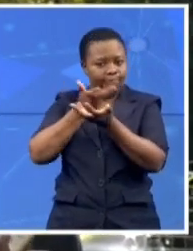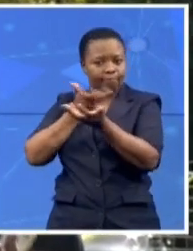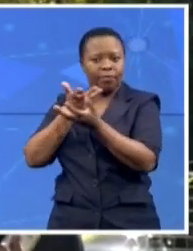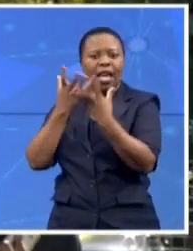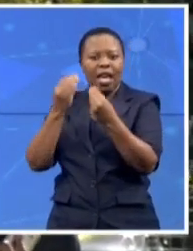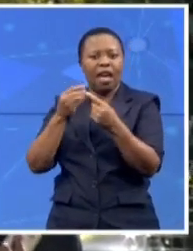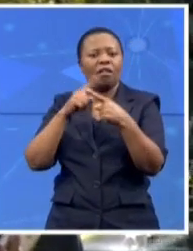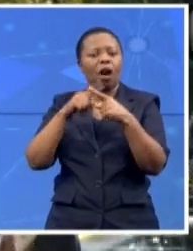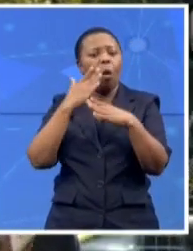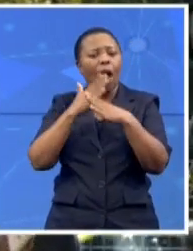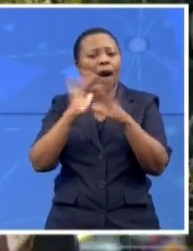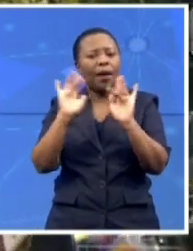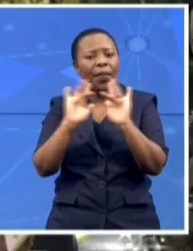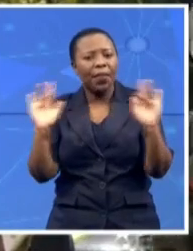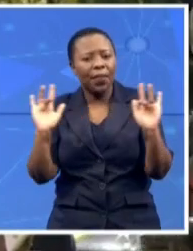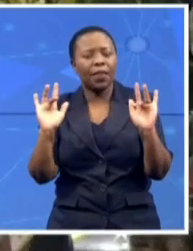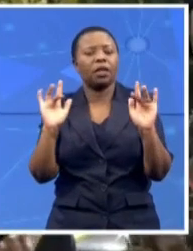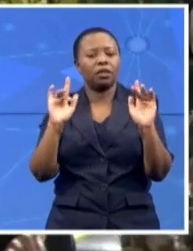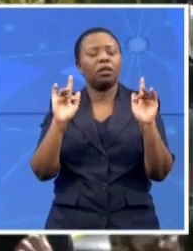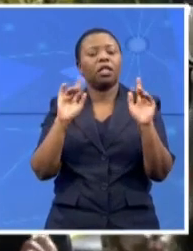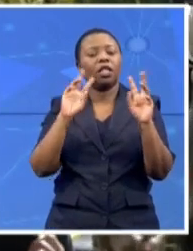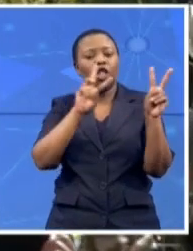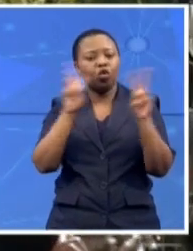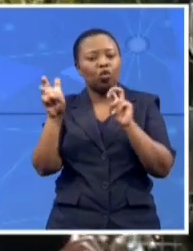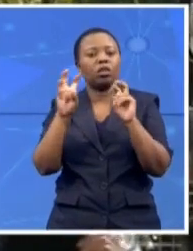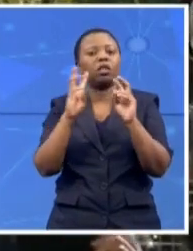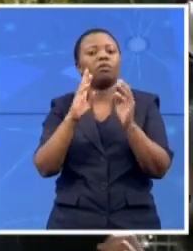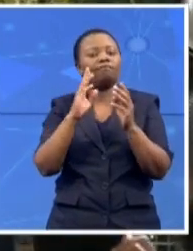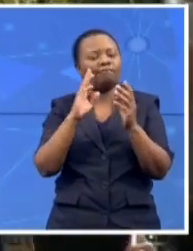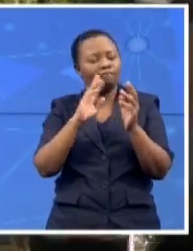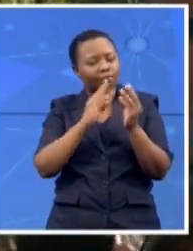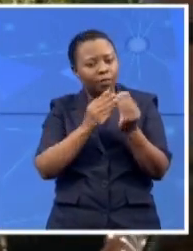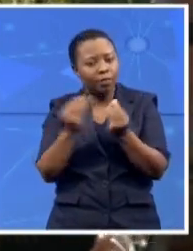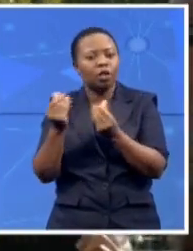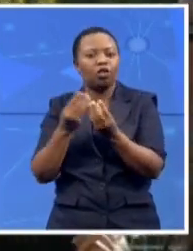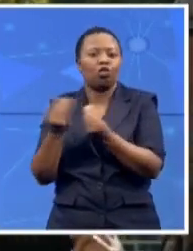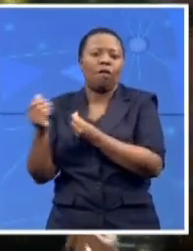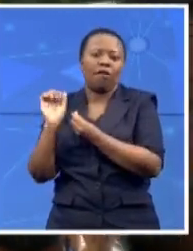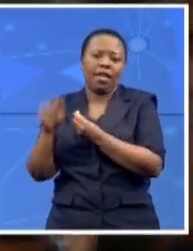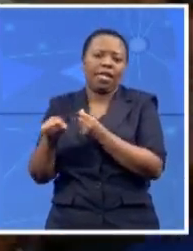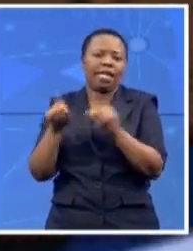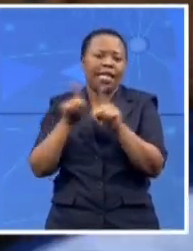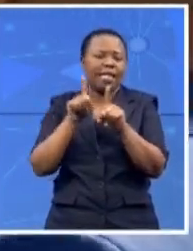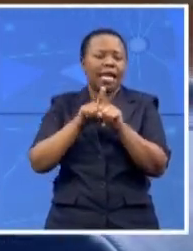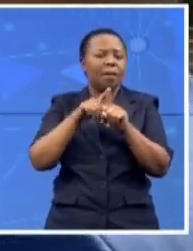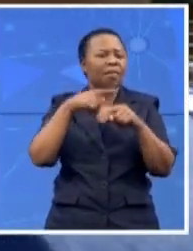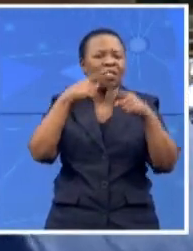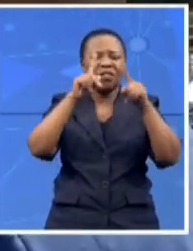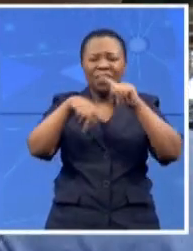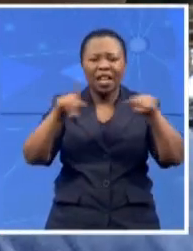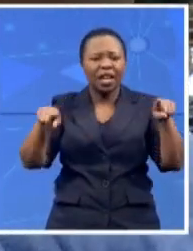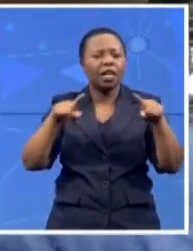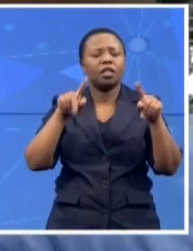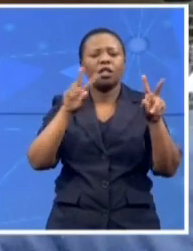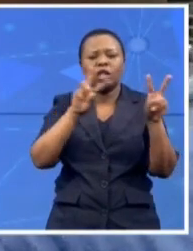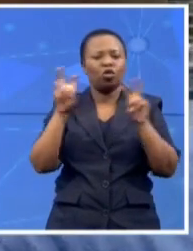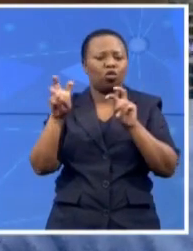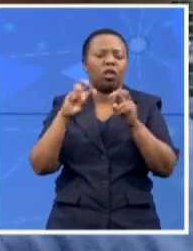of poverty, and to the various challenges that society is facing. I mean, talking about the July unrest, Minister,